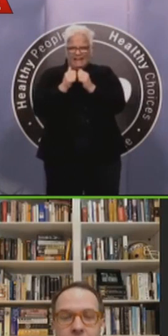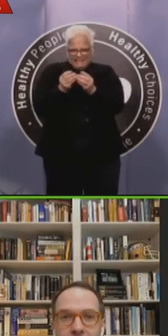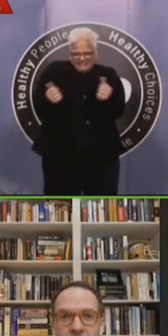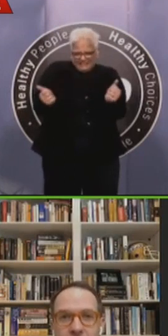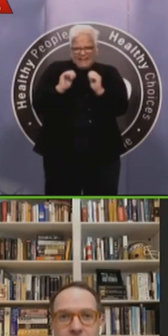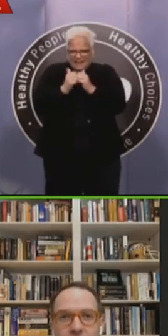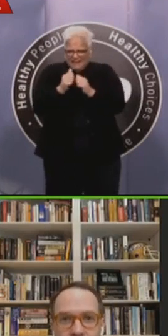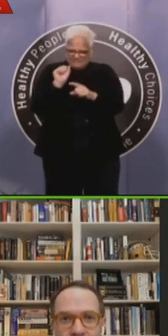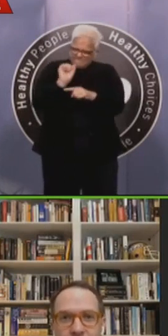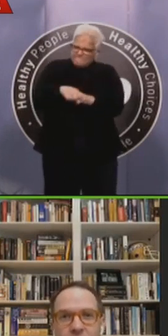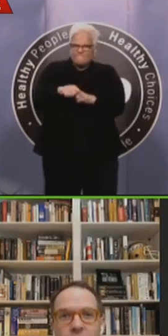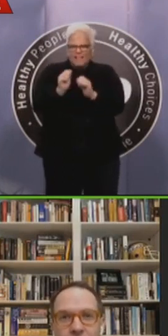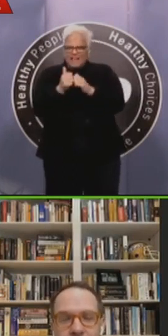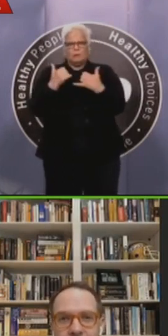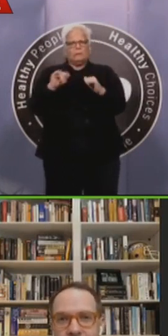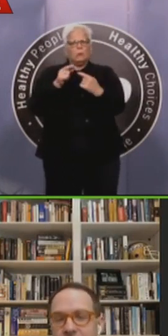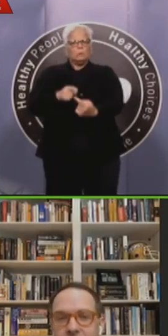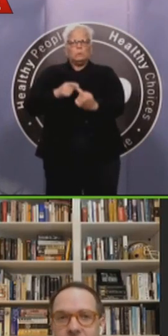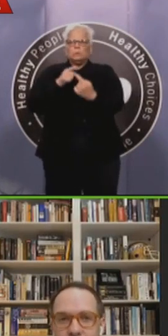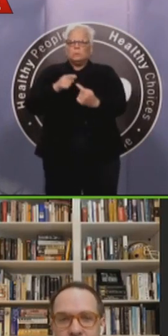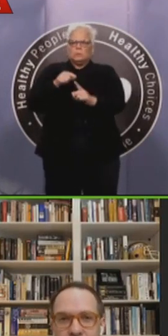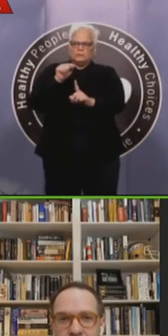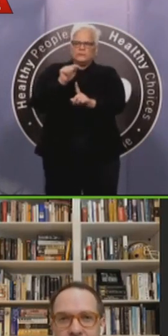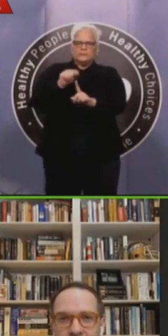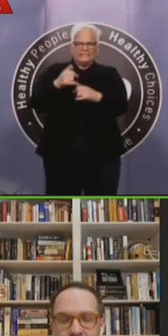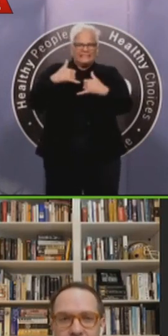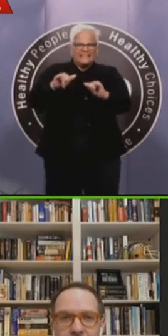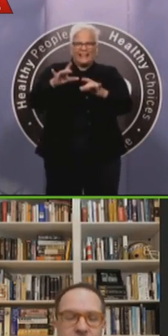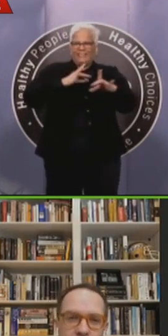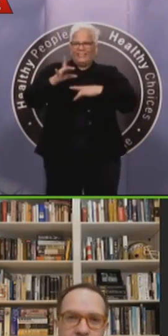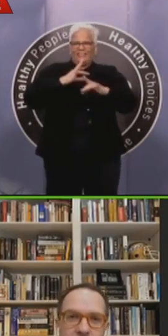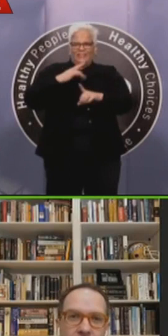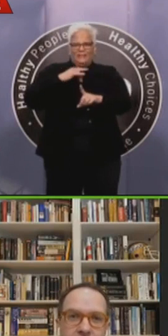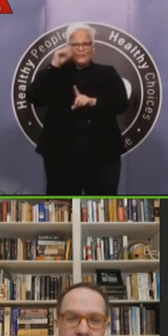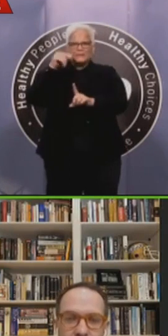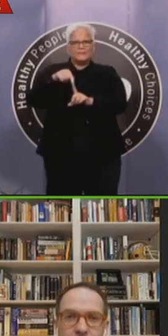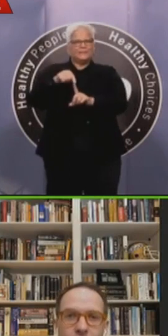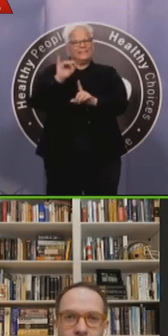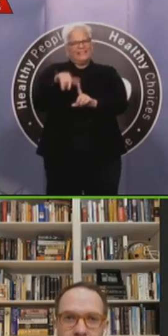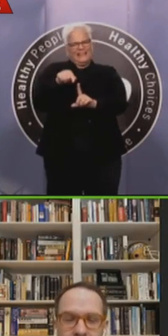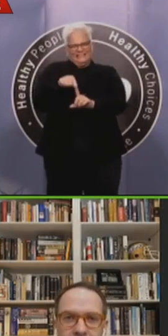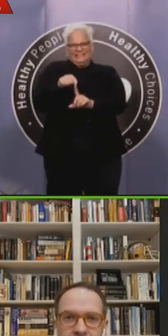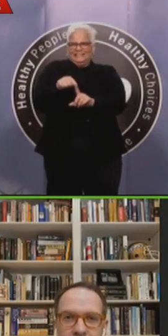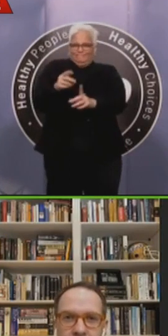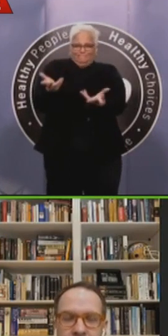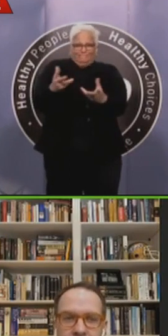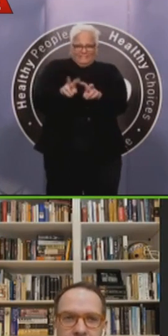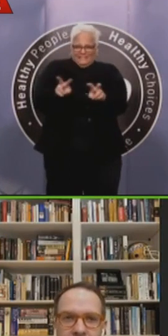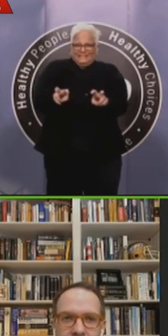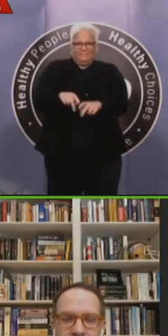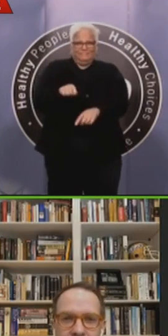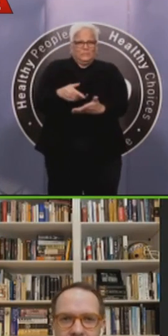because a bunch of people contracted all at once, and suddenly your hospital system can't handle it. So we're trying to spread that out over a longer period of